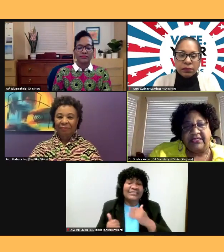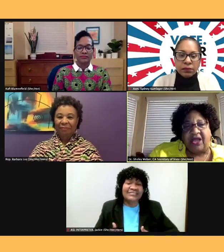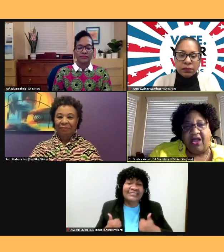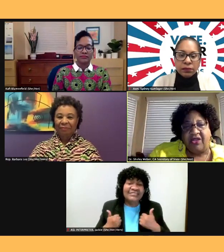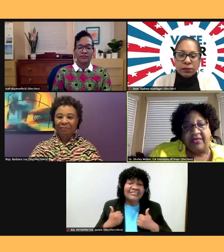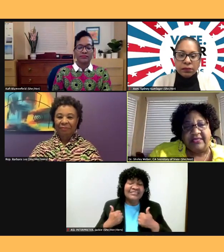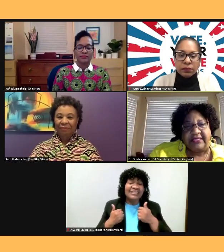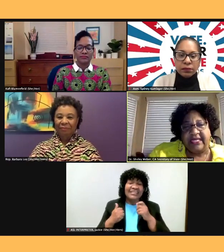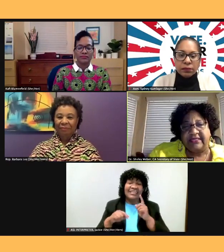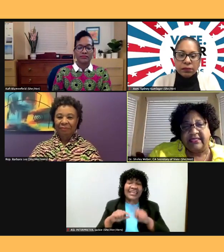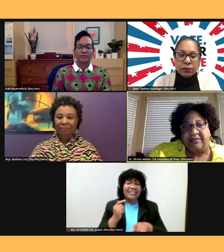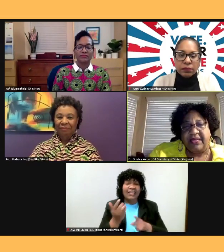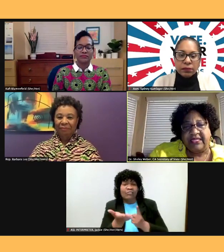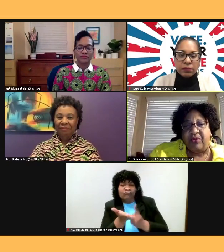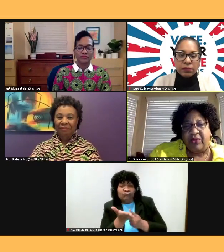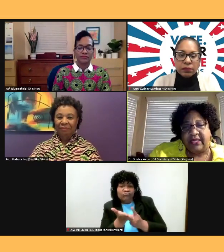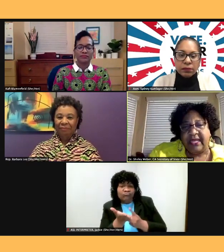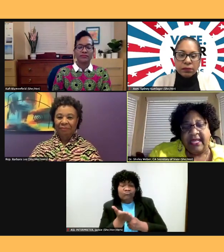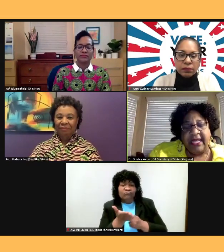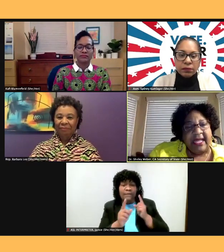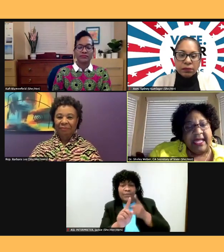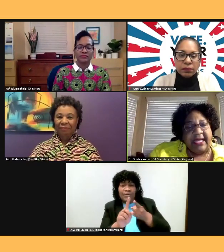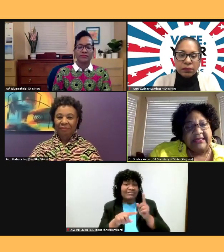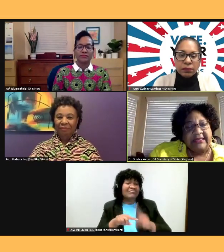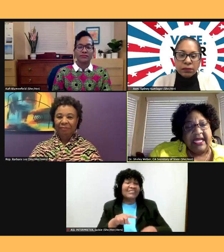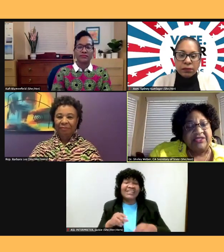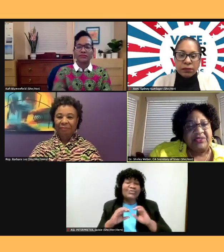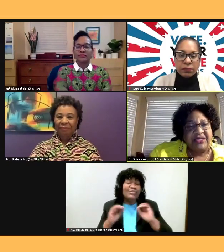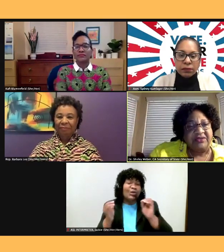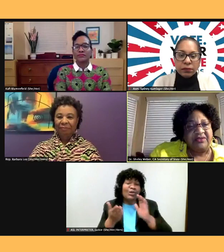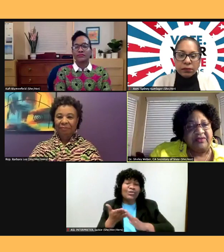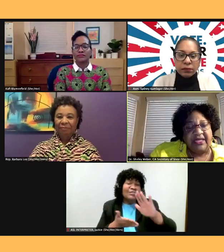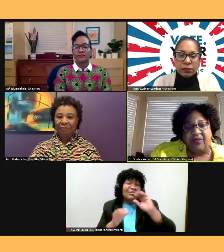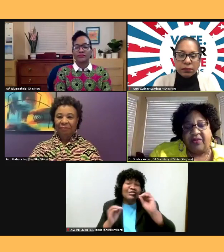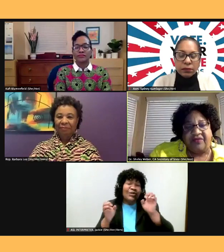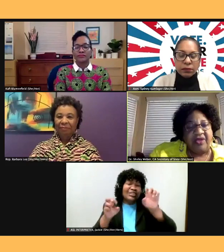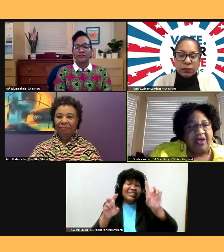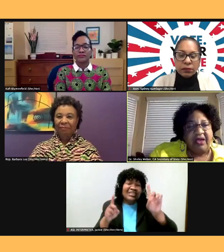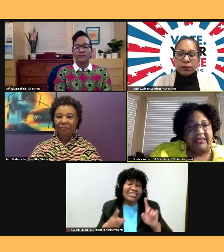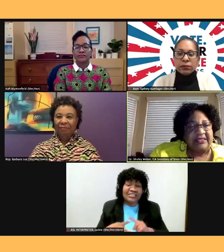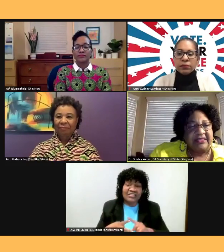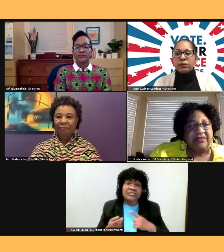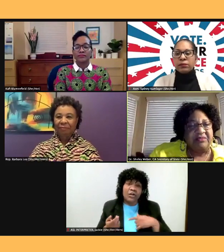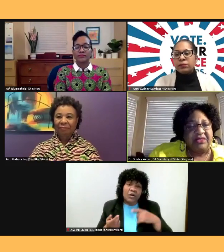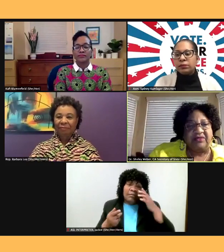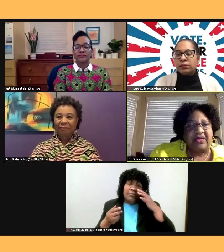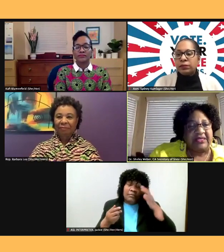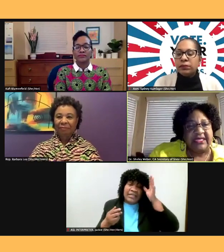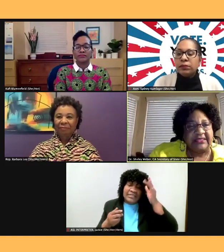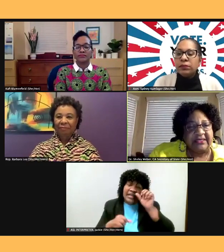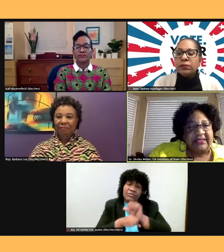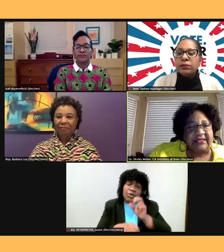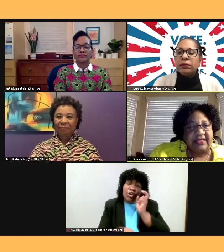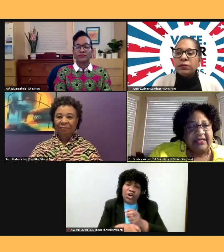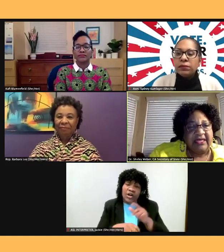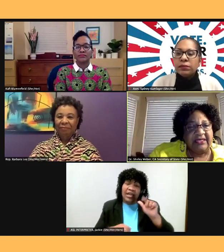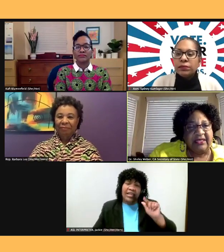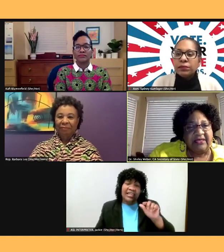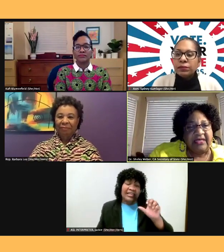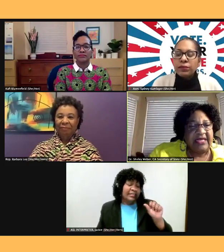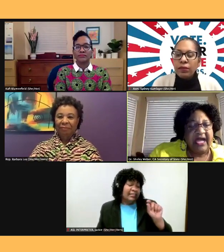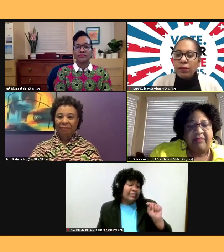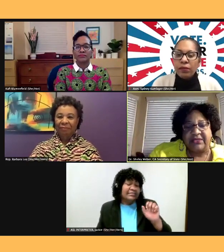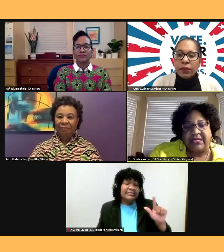case and to make his point. And as a result of that, he worked very hard in the steel mills of Los Angeles and in, in, in commerce.